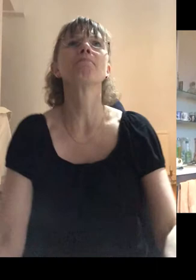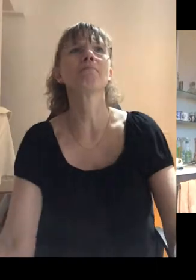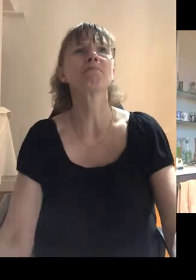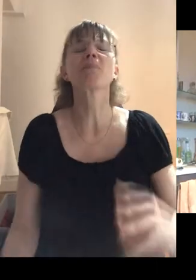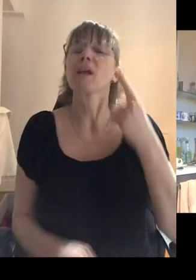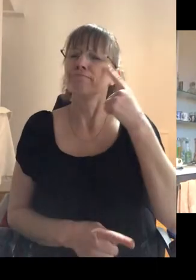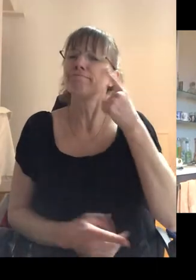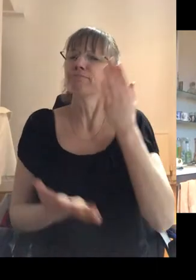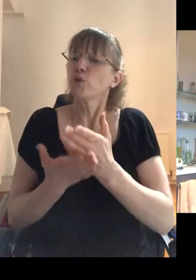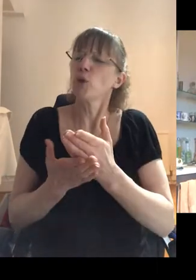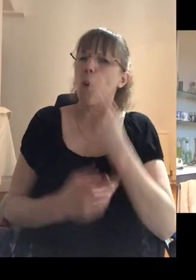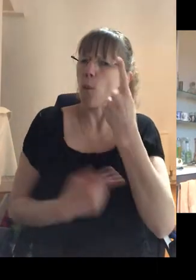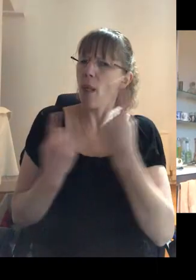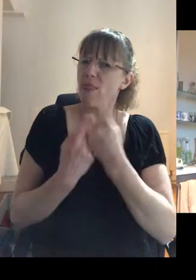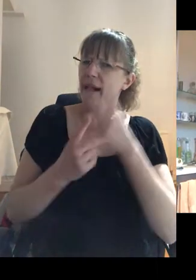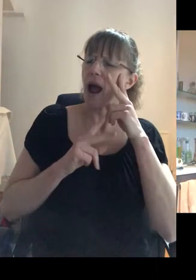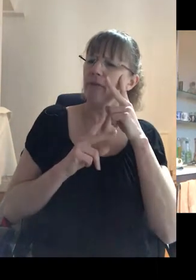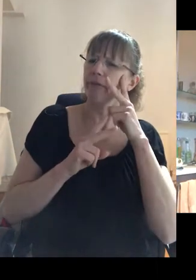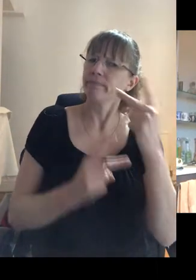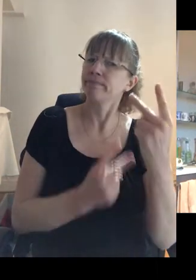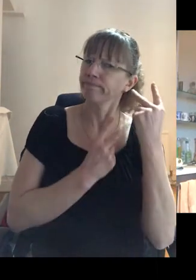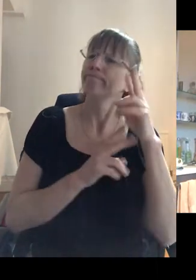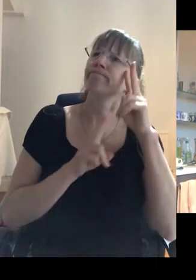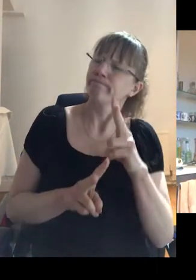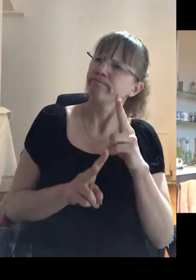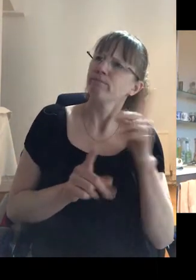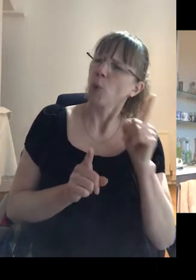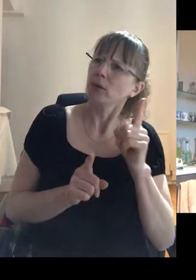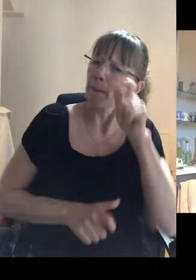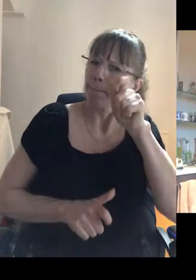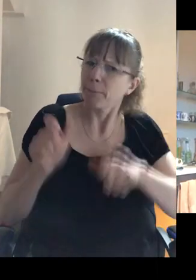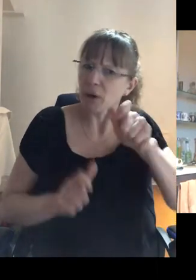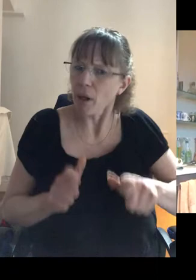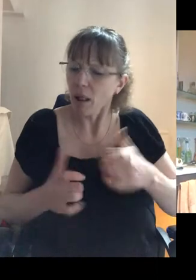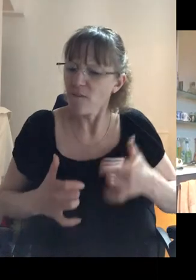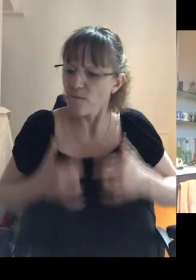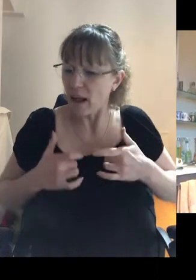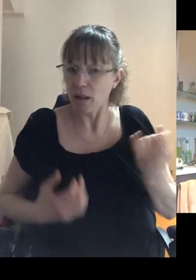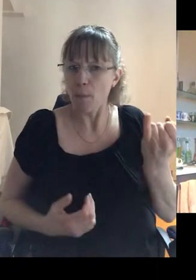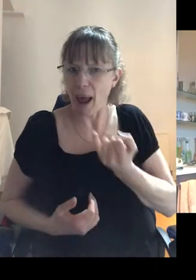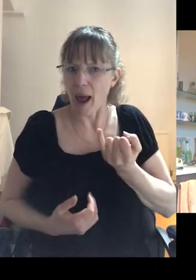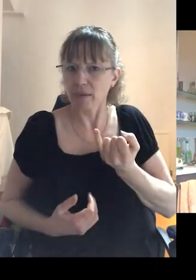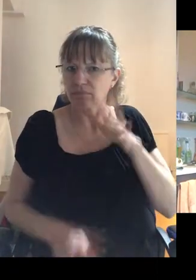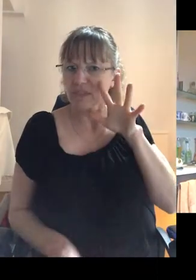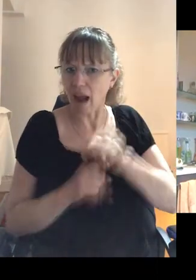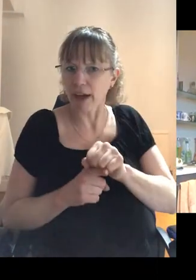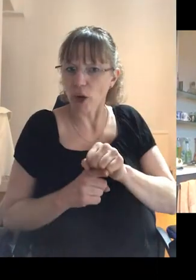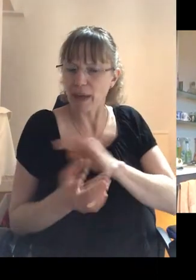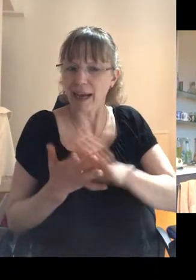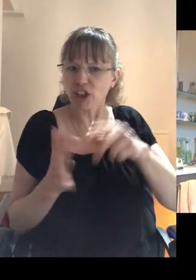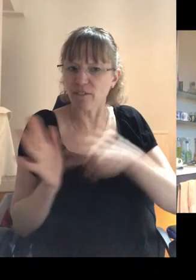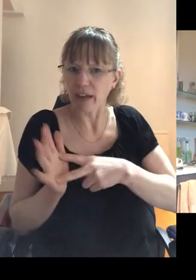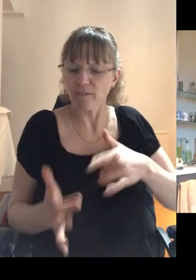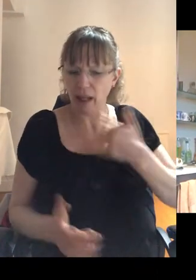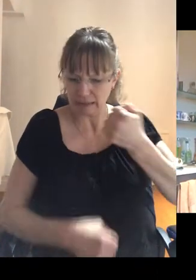also one of the things that I observed over the years was very much that people who felt bad about their diagnosis, who were guilty